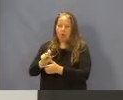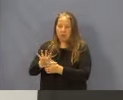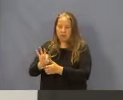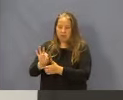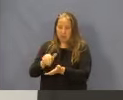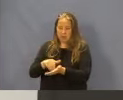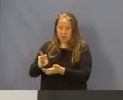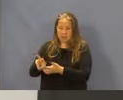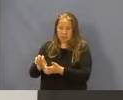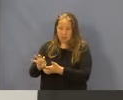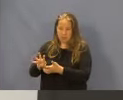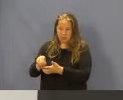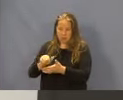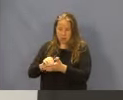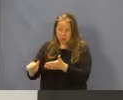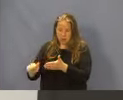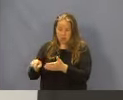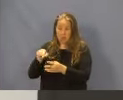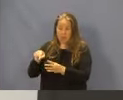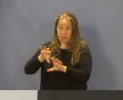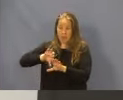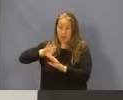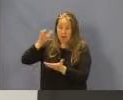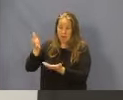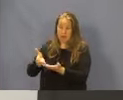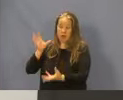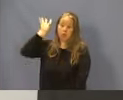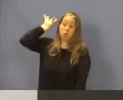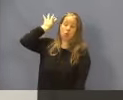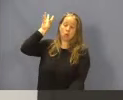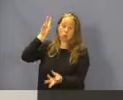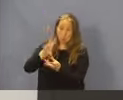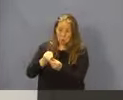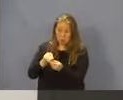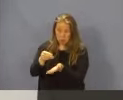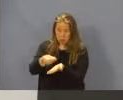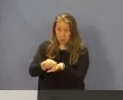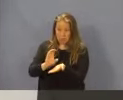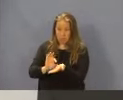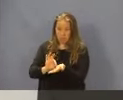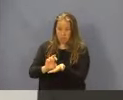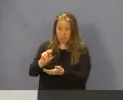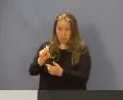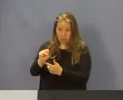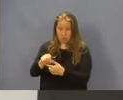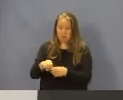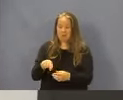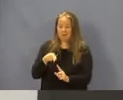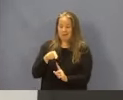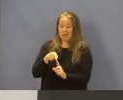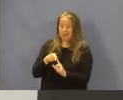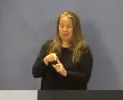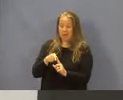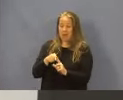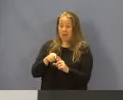,640. That represents total funds. Of that amount when